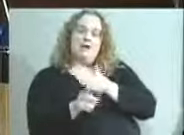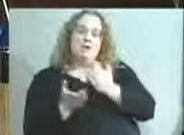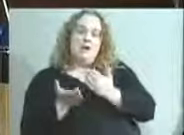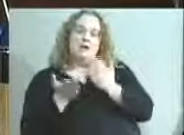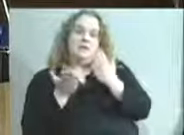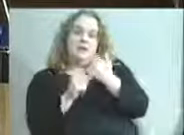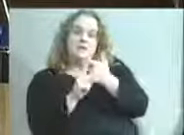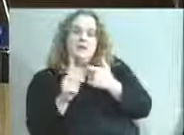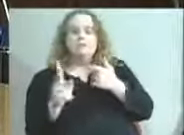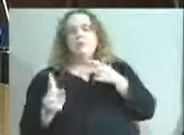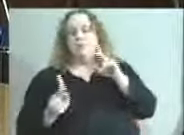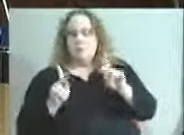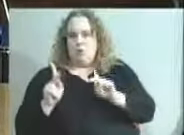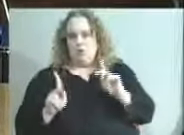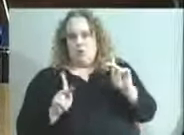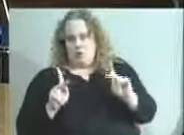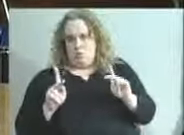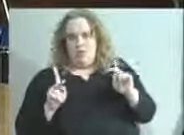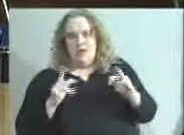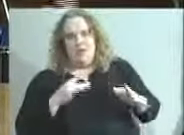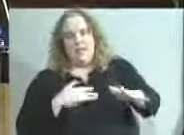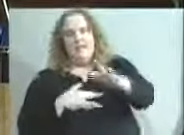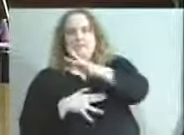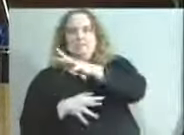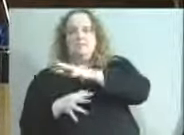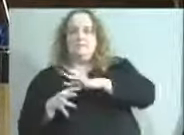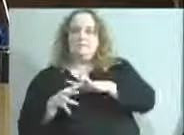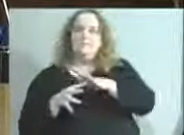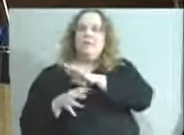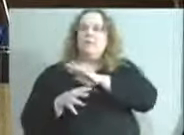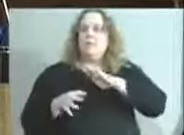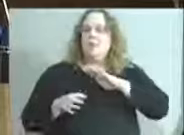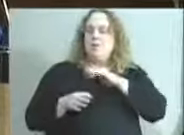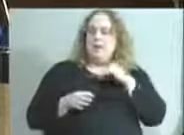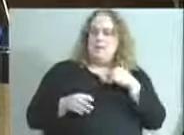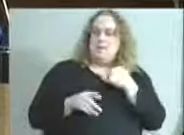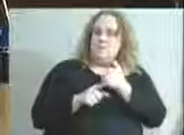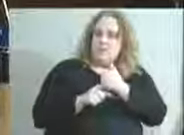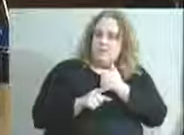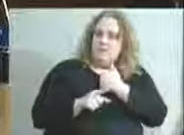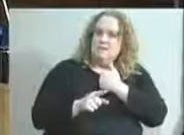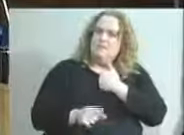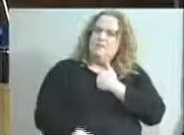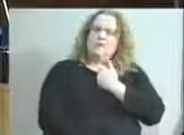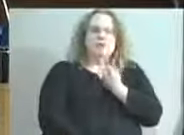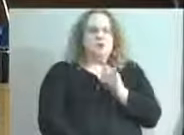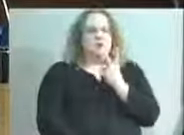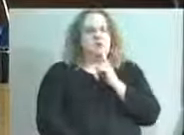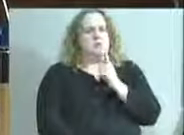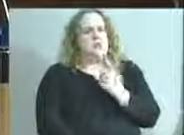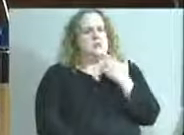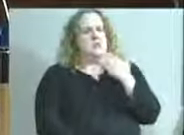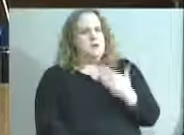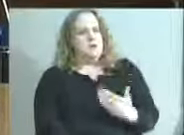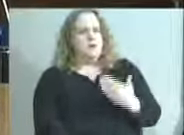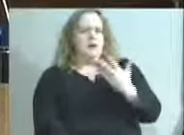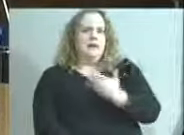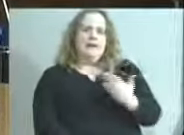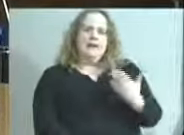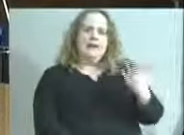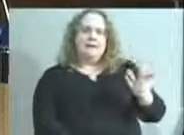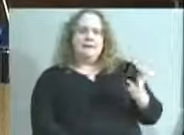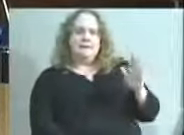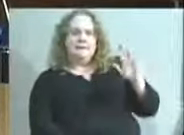come from constituents. And it's something that, as a board member, I have to pass on. But I found those as being two really compelling things to